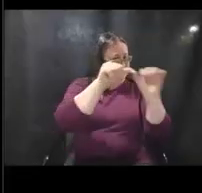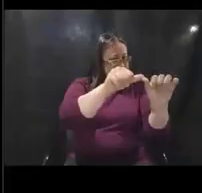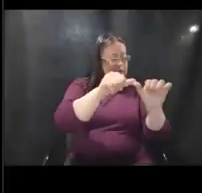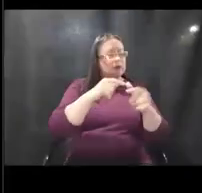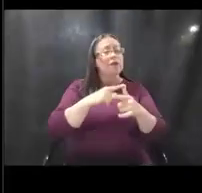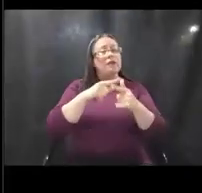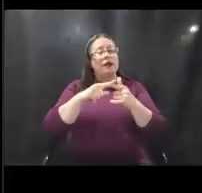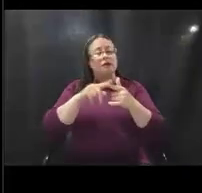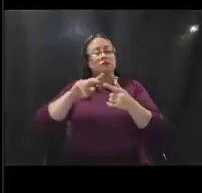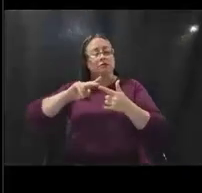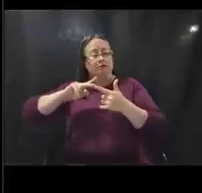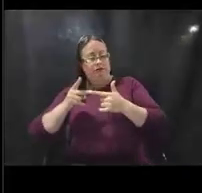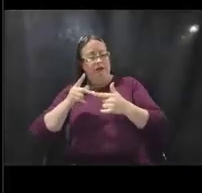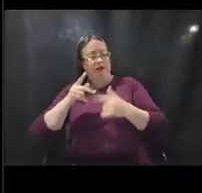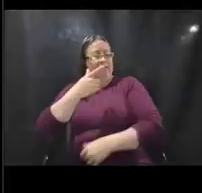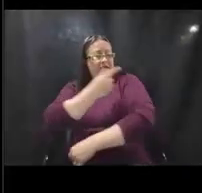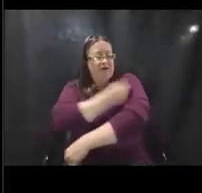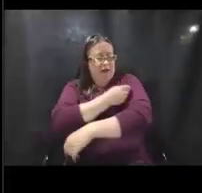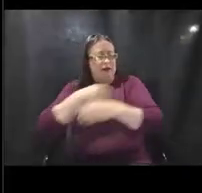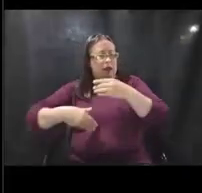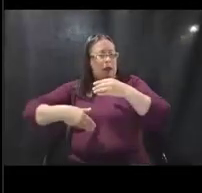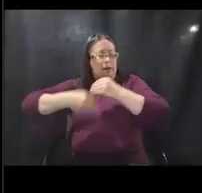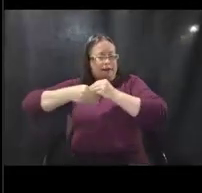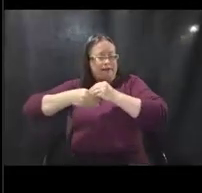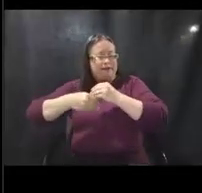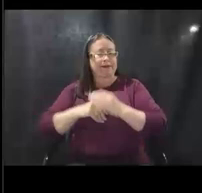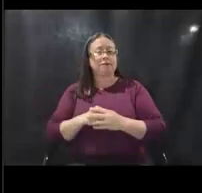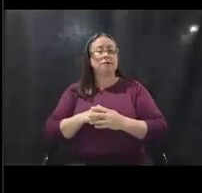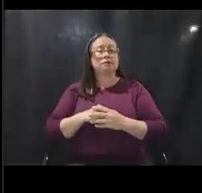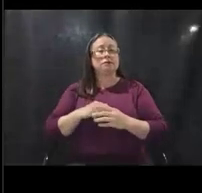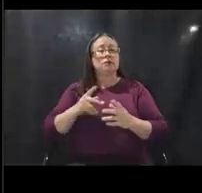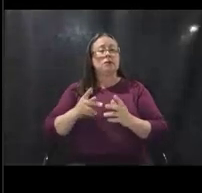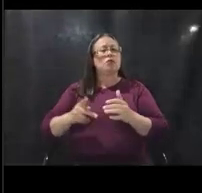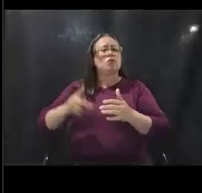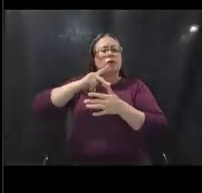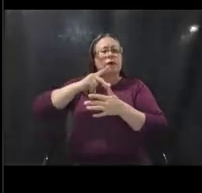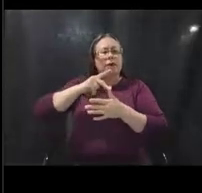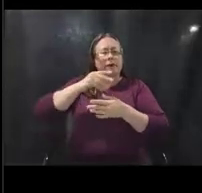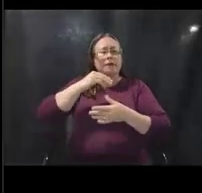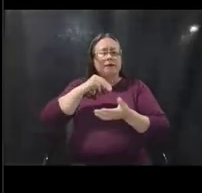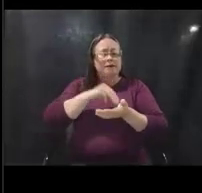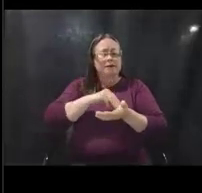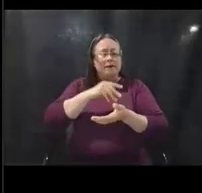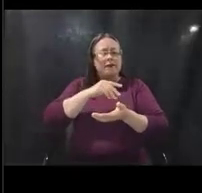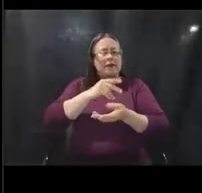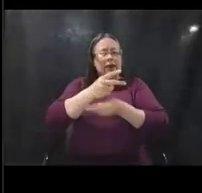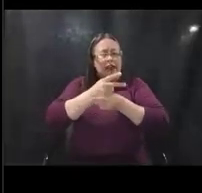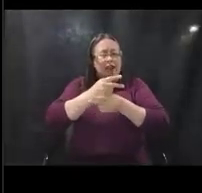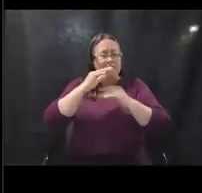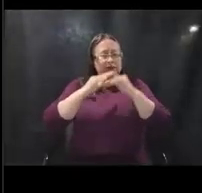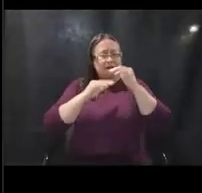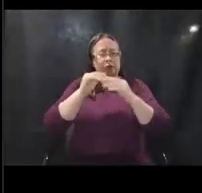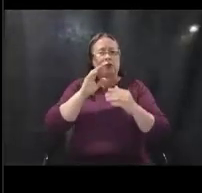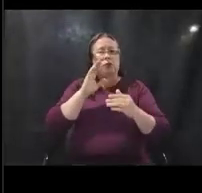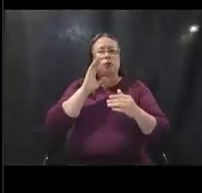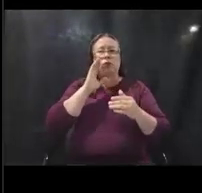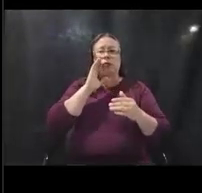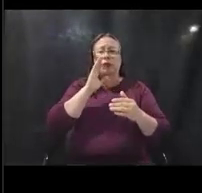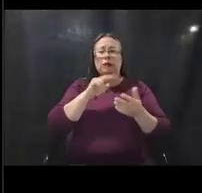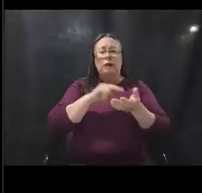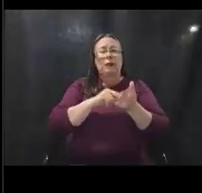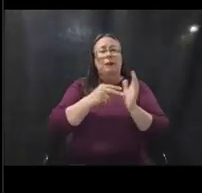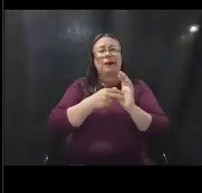talk about the vaccination amendments. Um, so in a primary medical care facility, um, that's going to be primarily